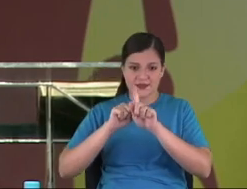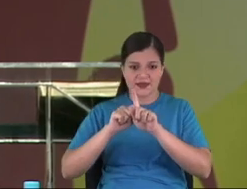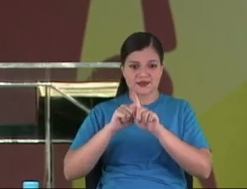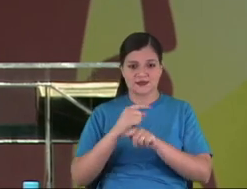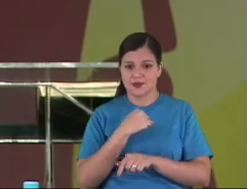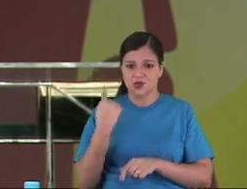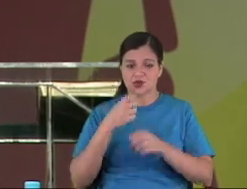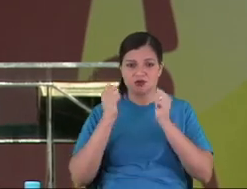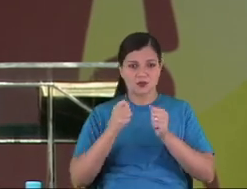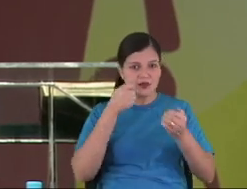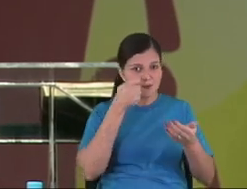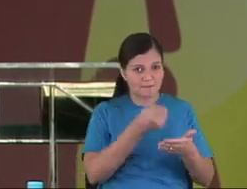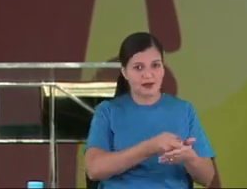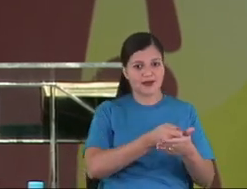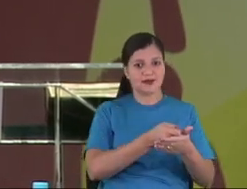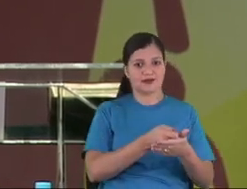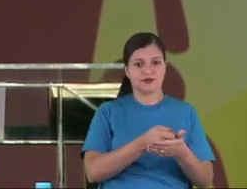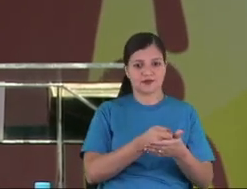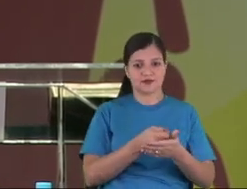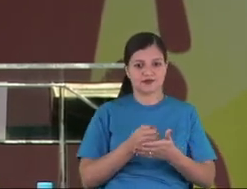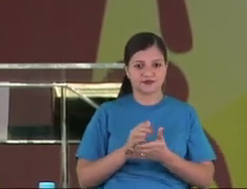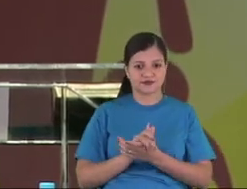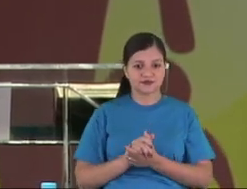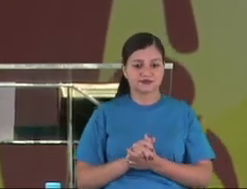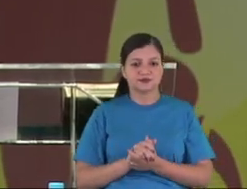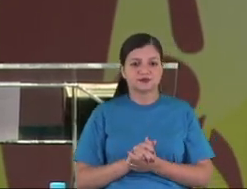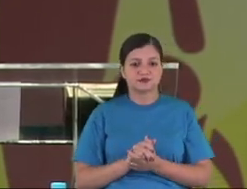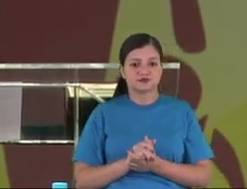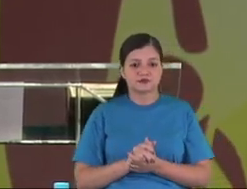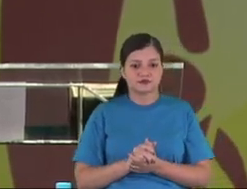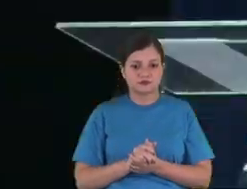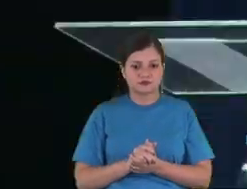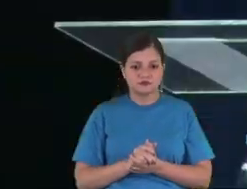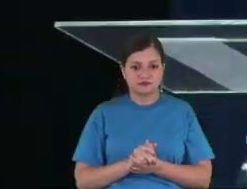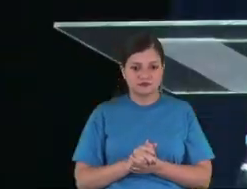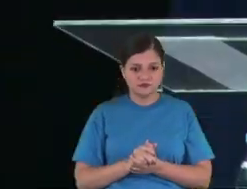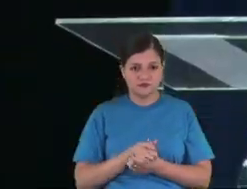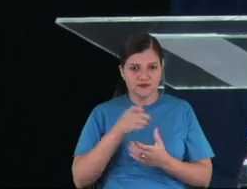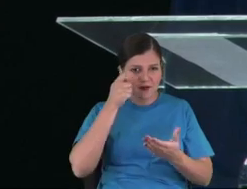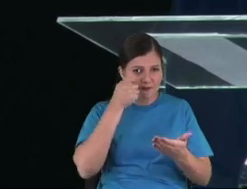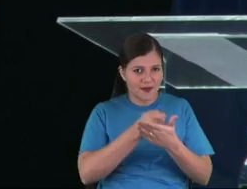So, but we pay this surgery, we need to pay in cash.